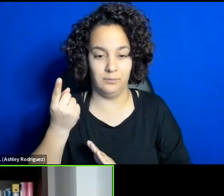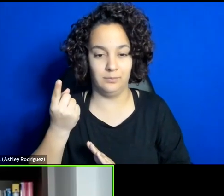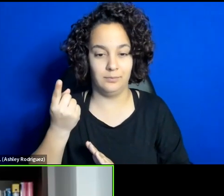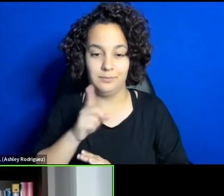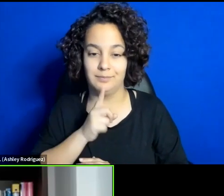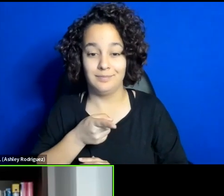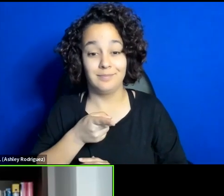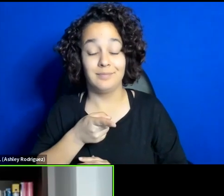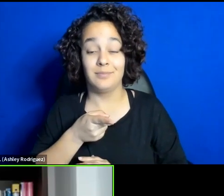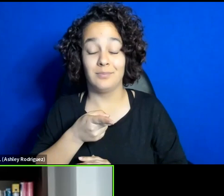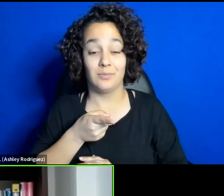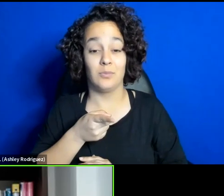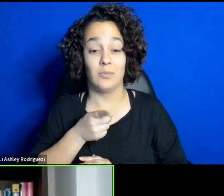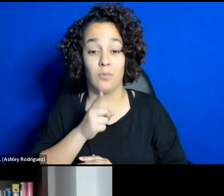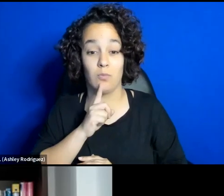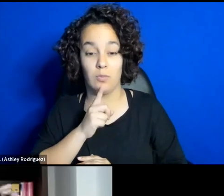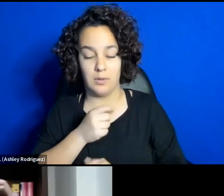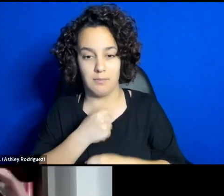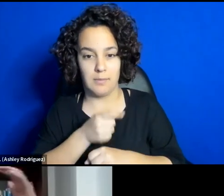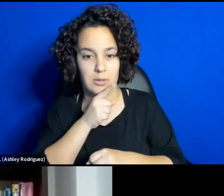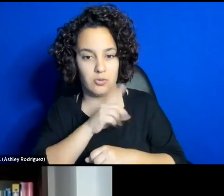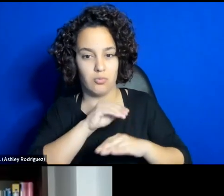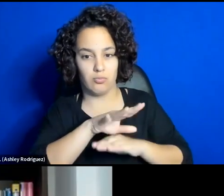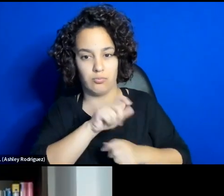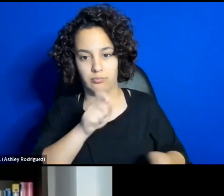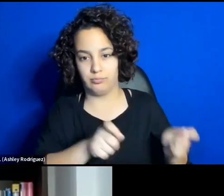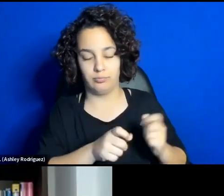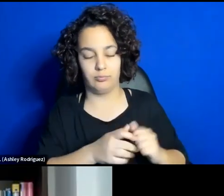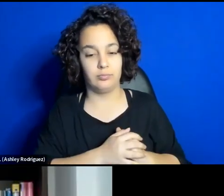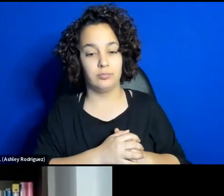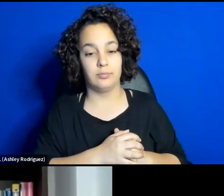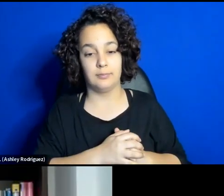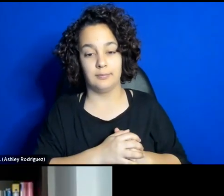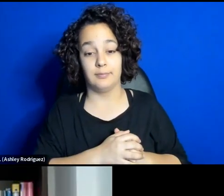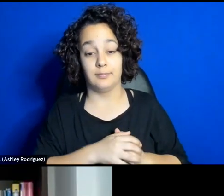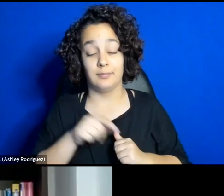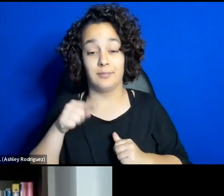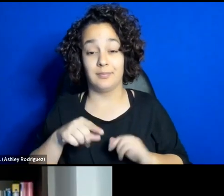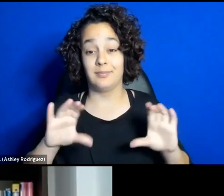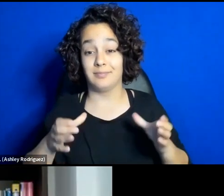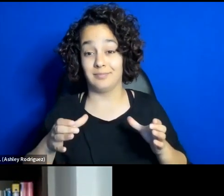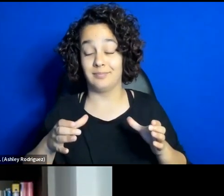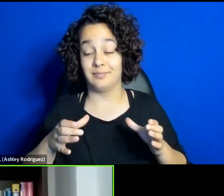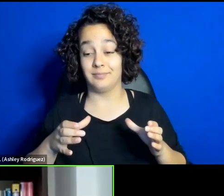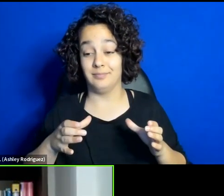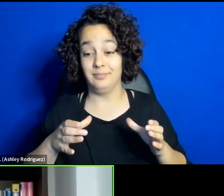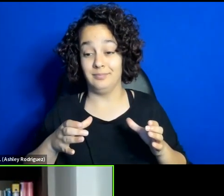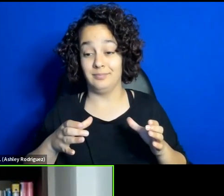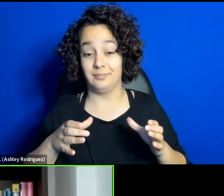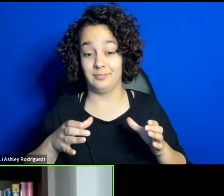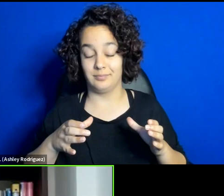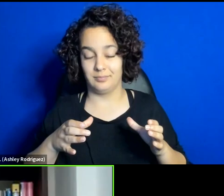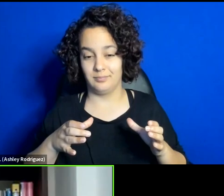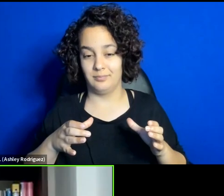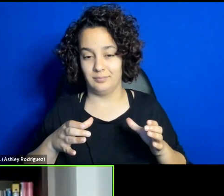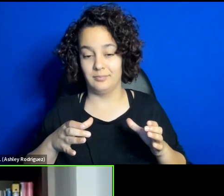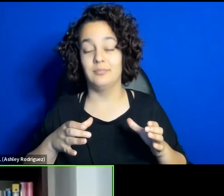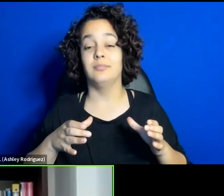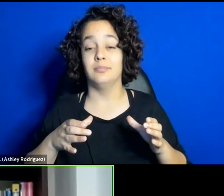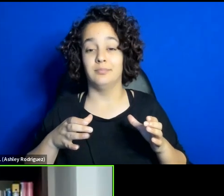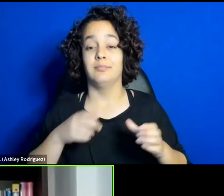productive. Dr. this kind of collective this kind of gathering people together